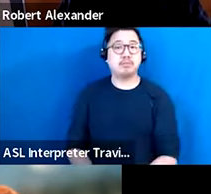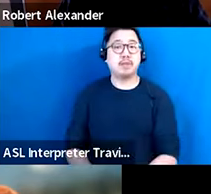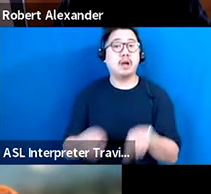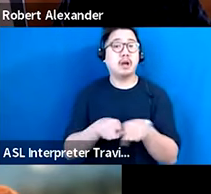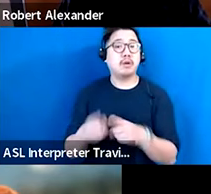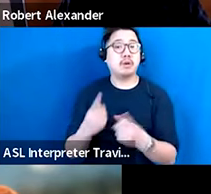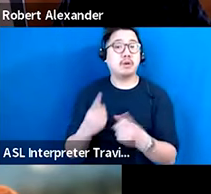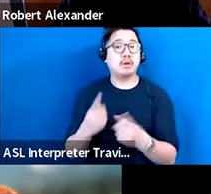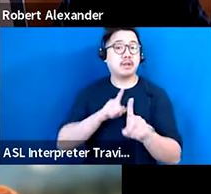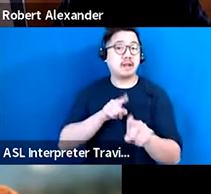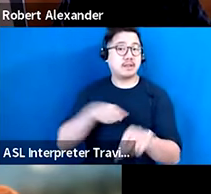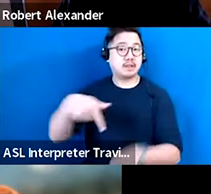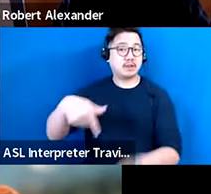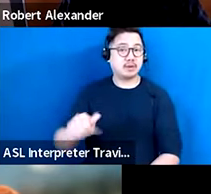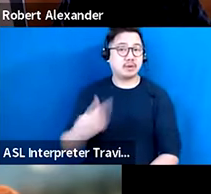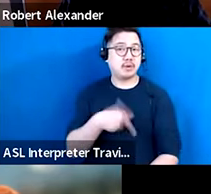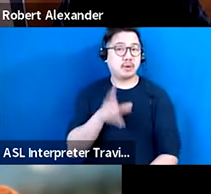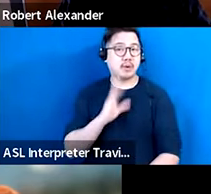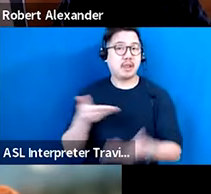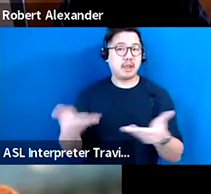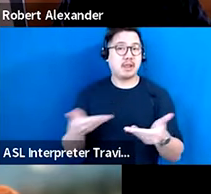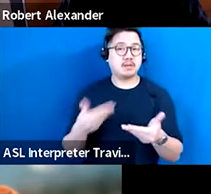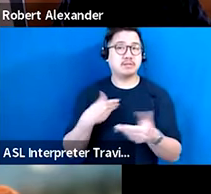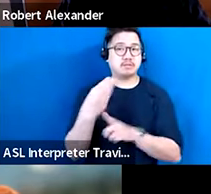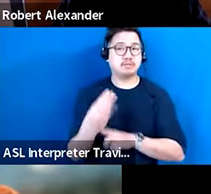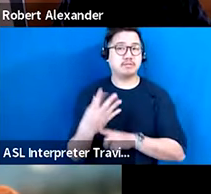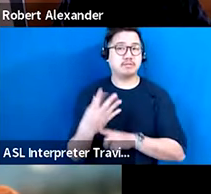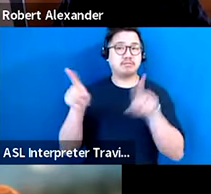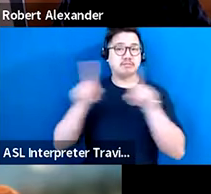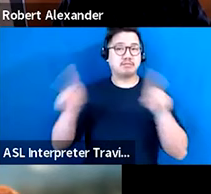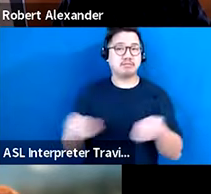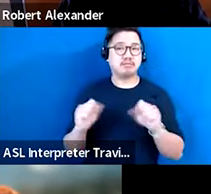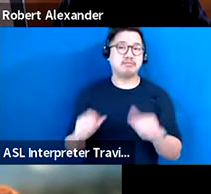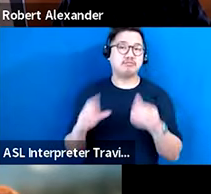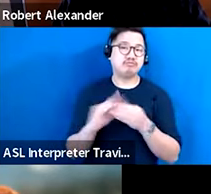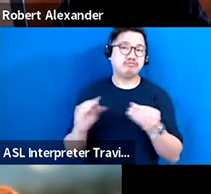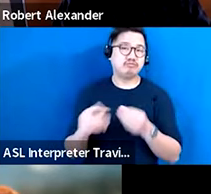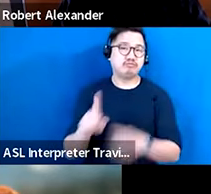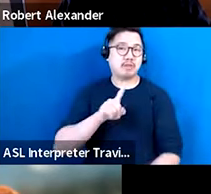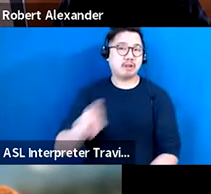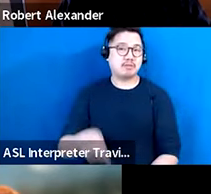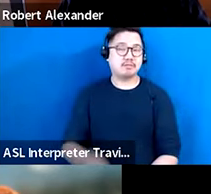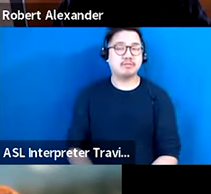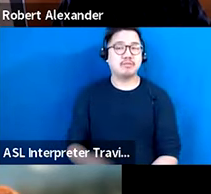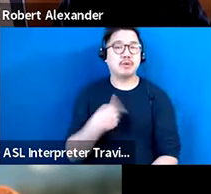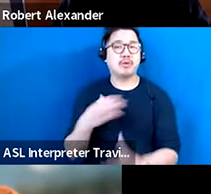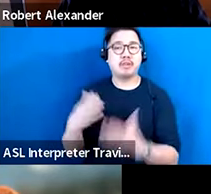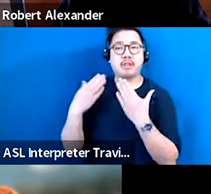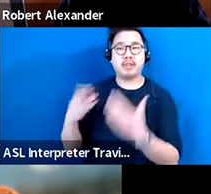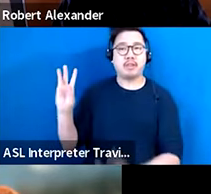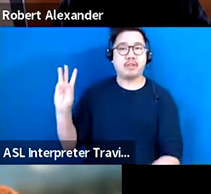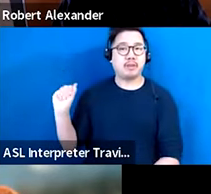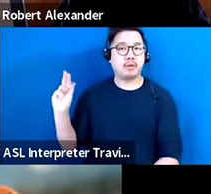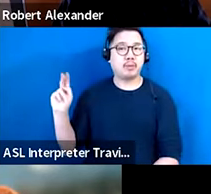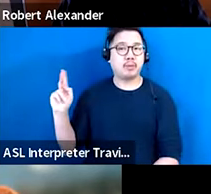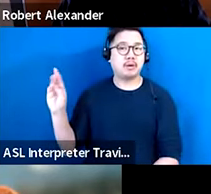program, we will invite you to come on screen to ask those questions. ArtsFund would like to thank WarnerMedia for being the sponsor